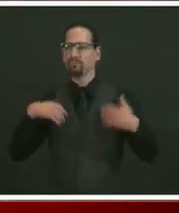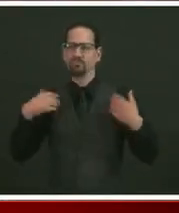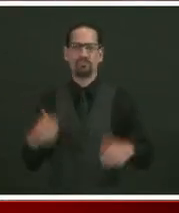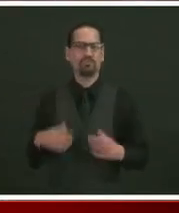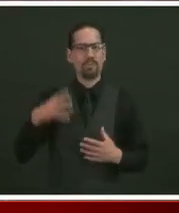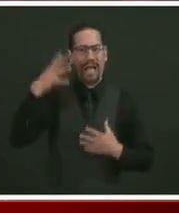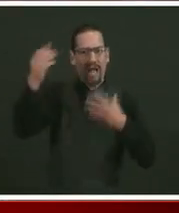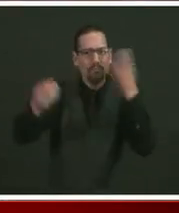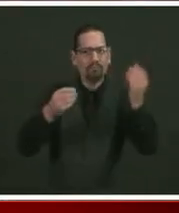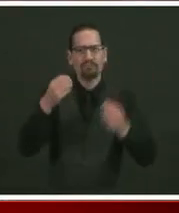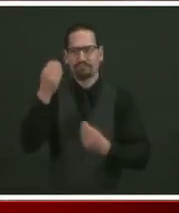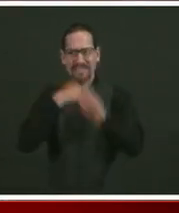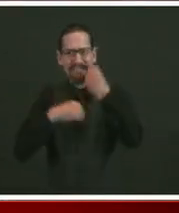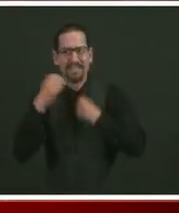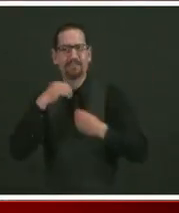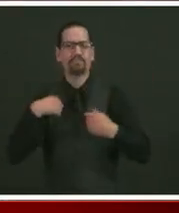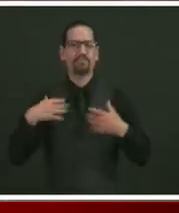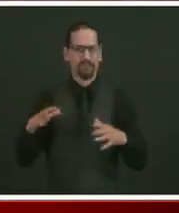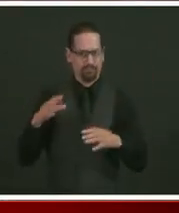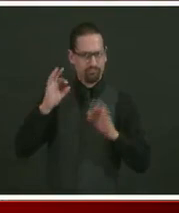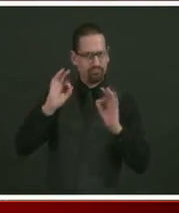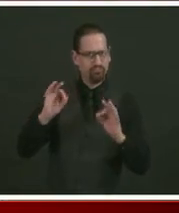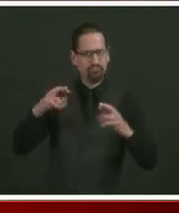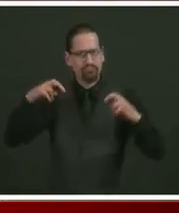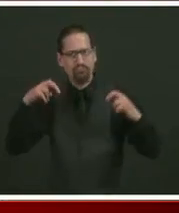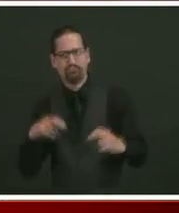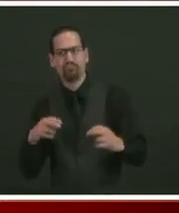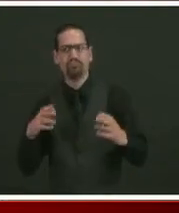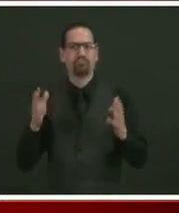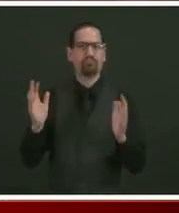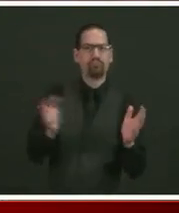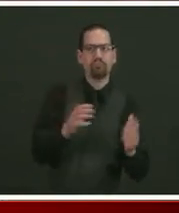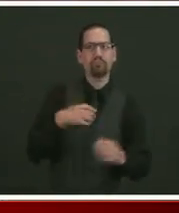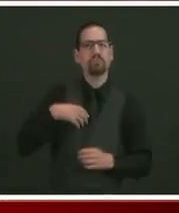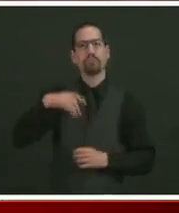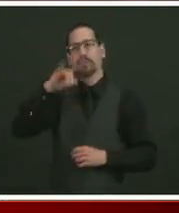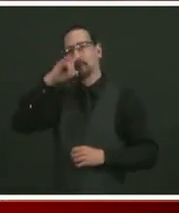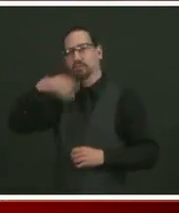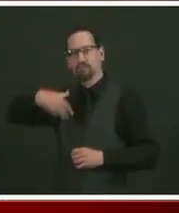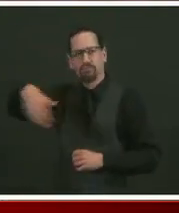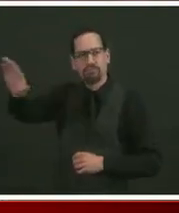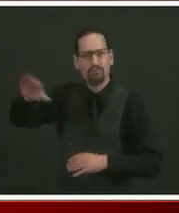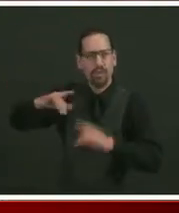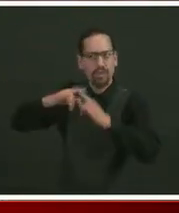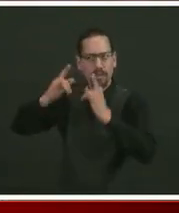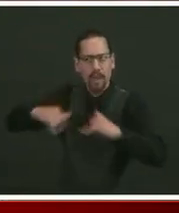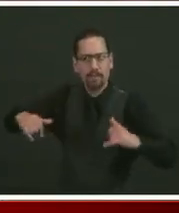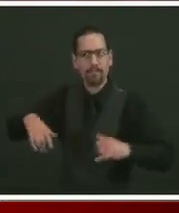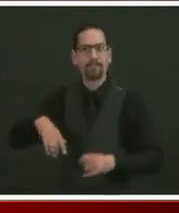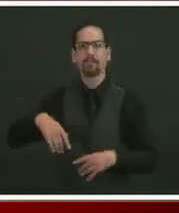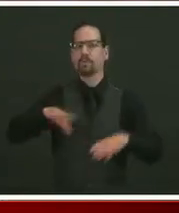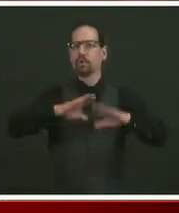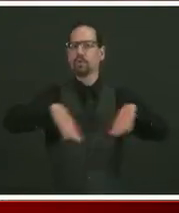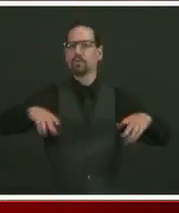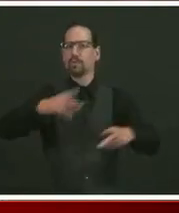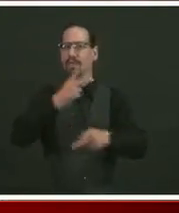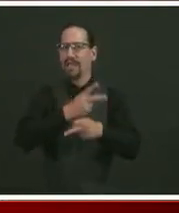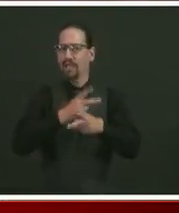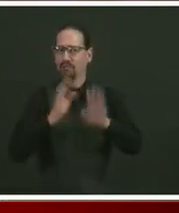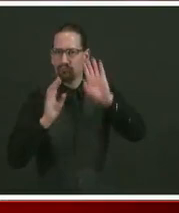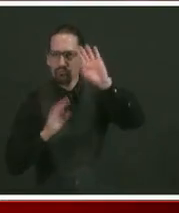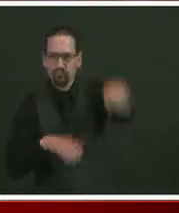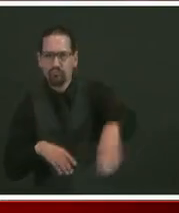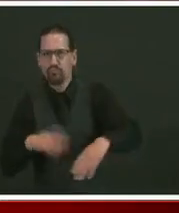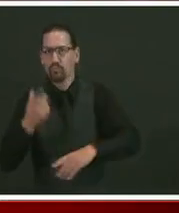again, beginning to send our kids to camp. Child care center is open. We're having an excellent experience so far this